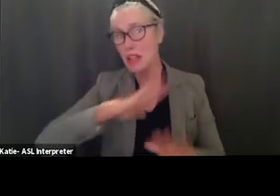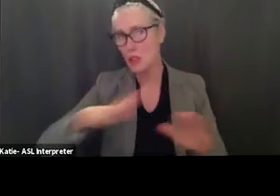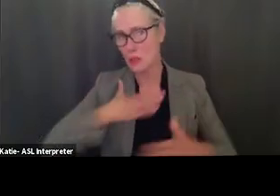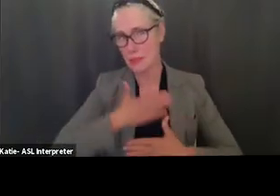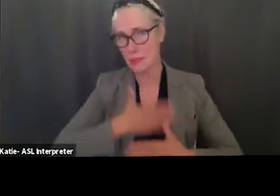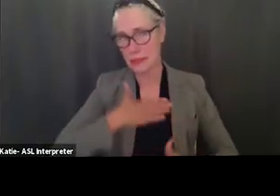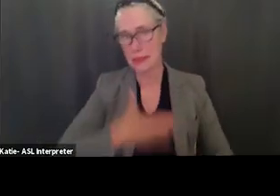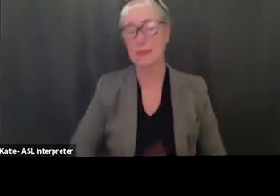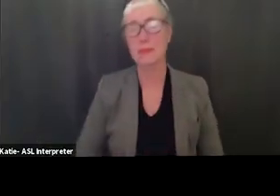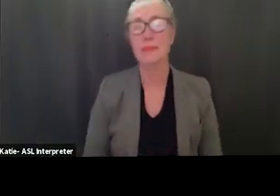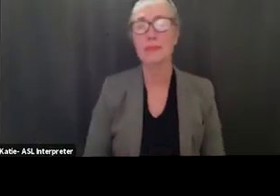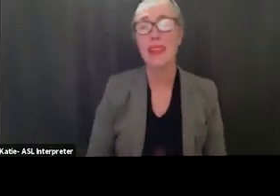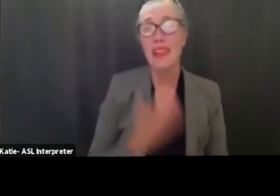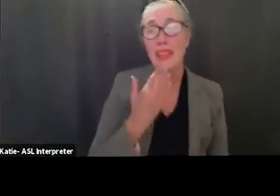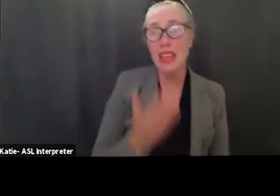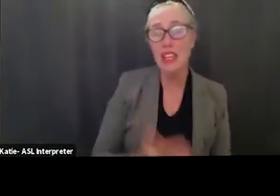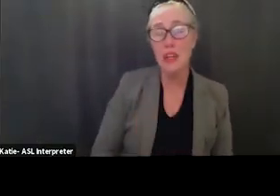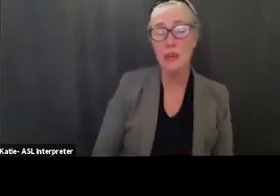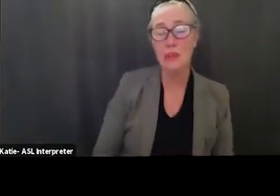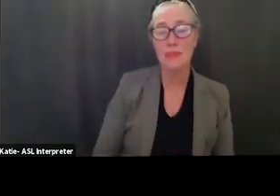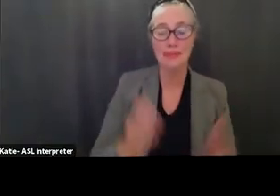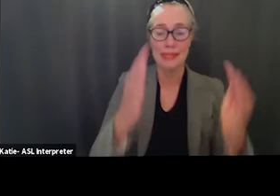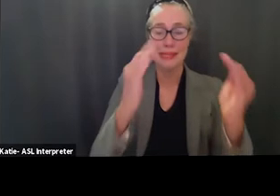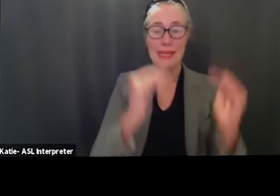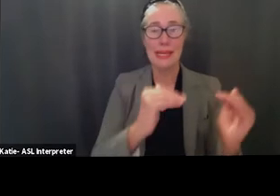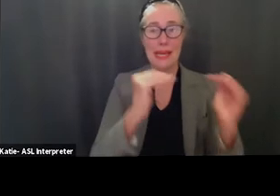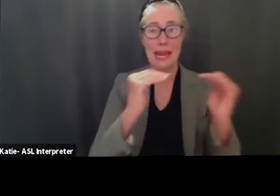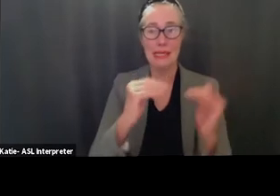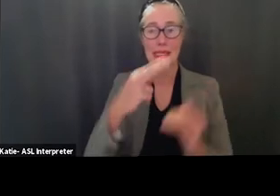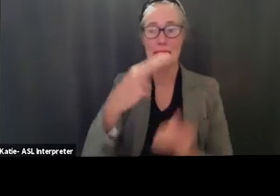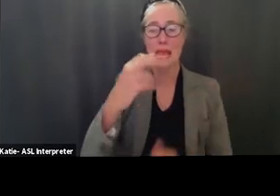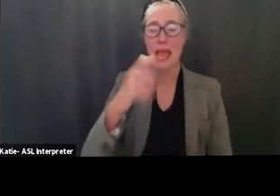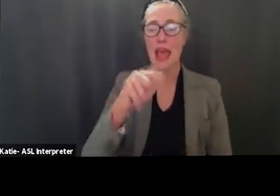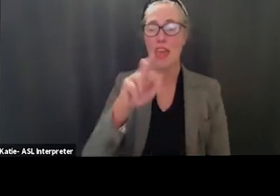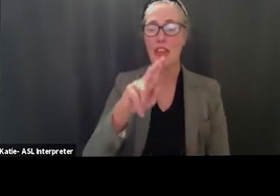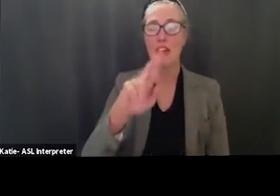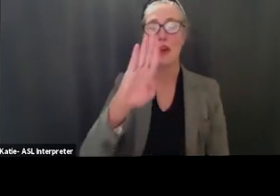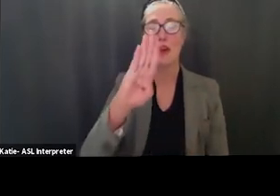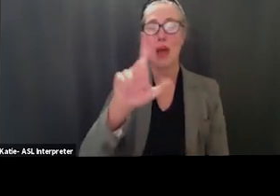you our next speaker is heather blanco